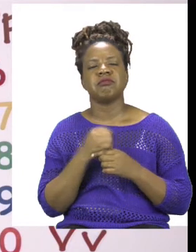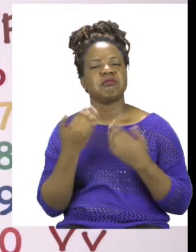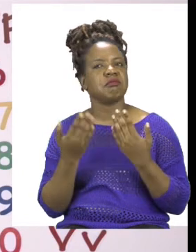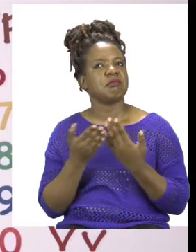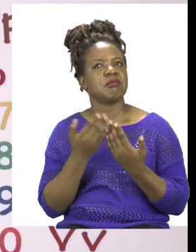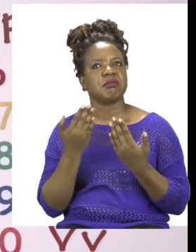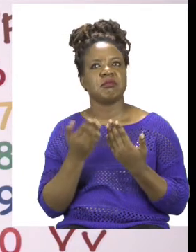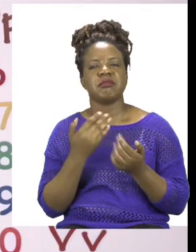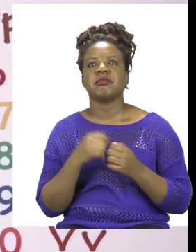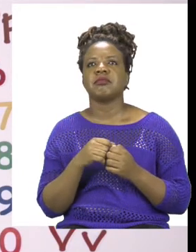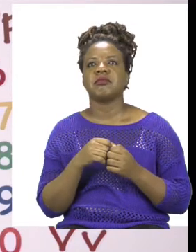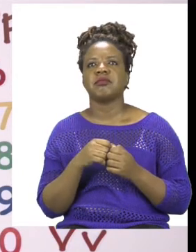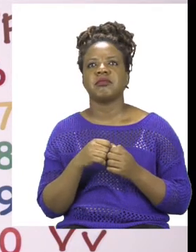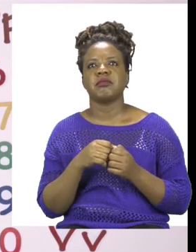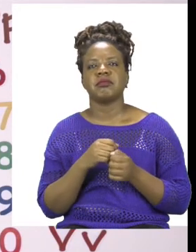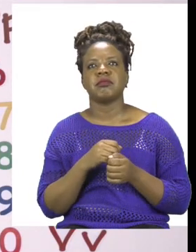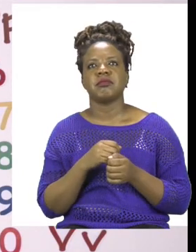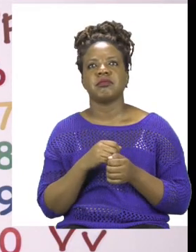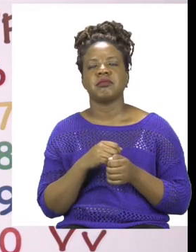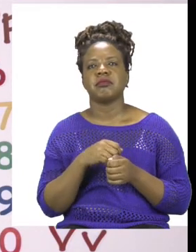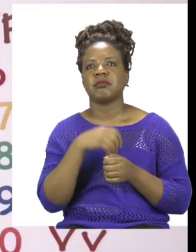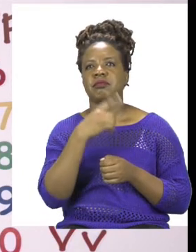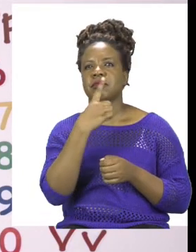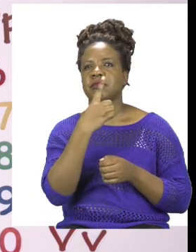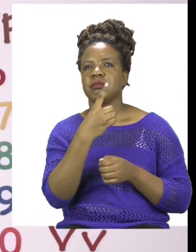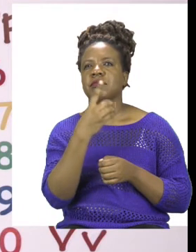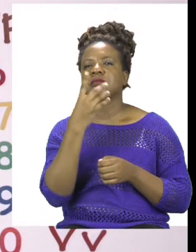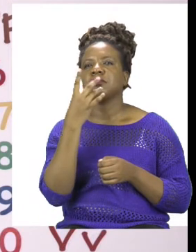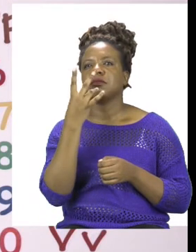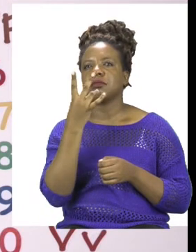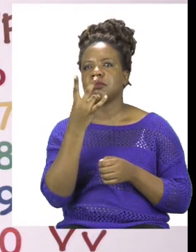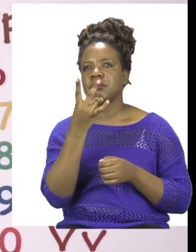So I have one right here for you. This one says